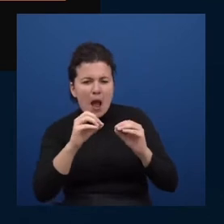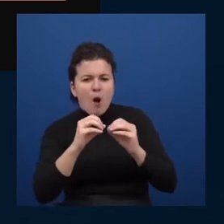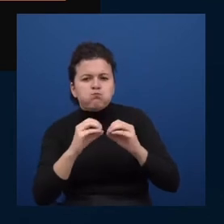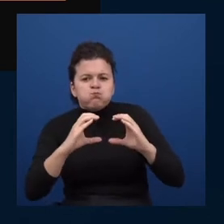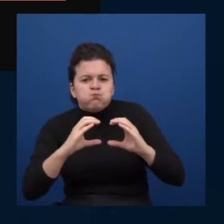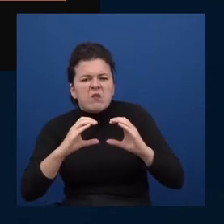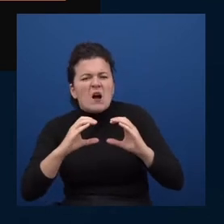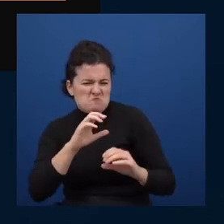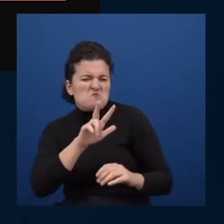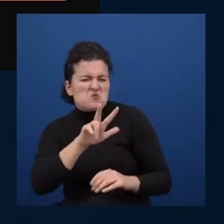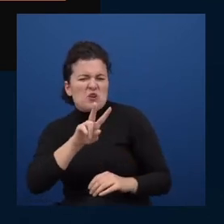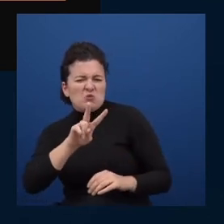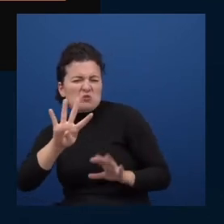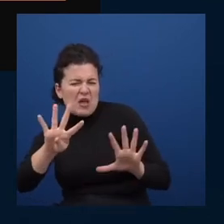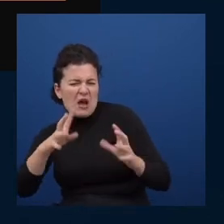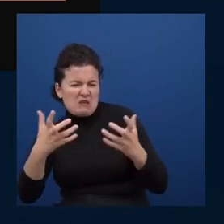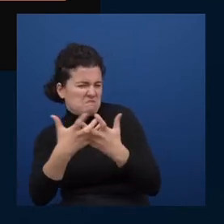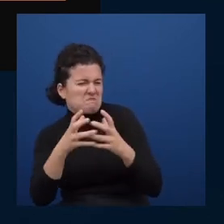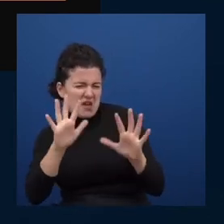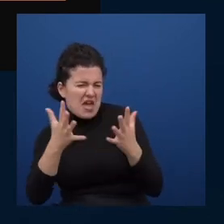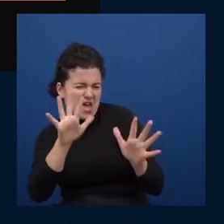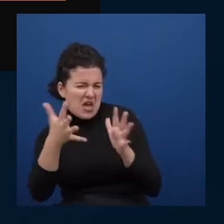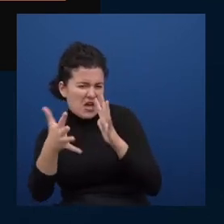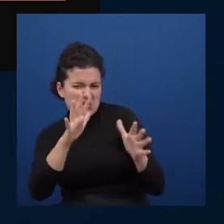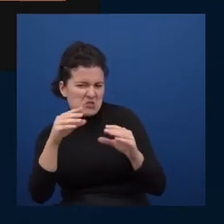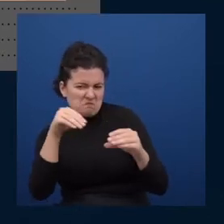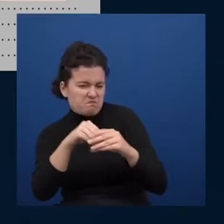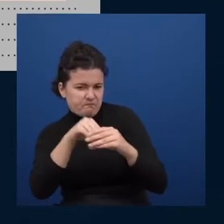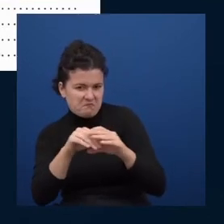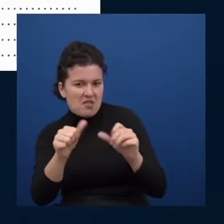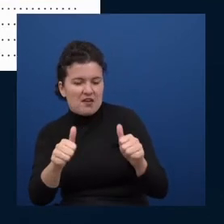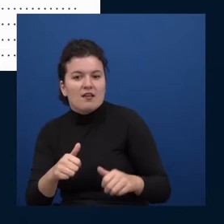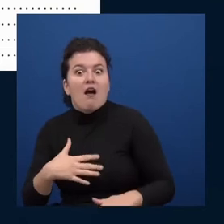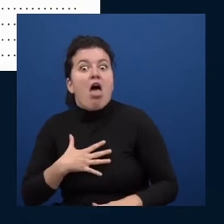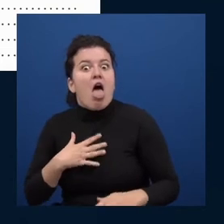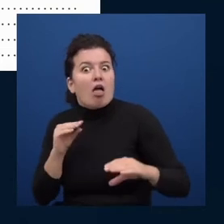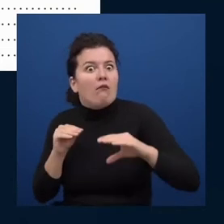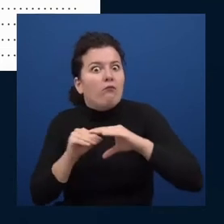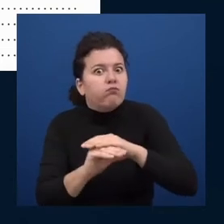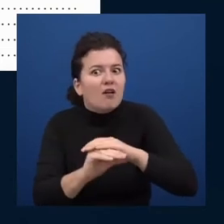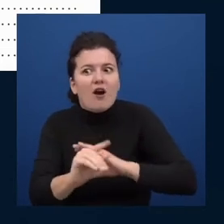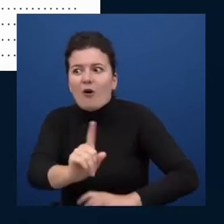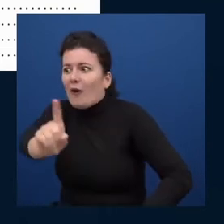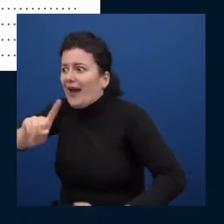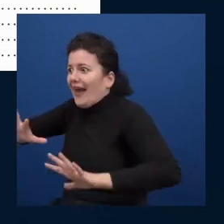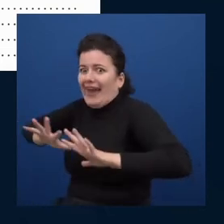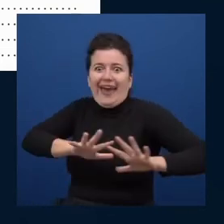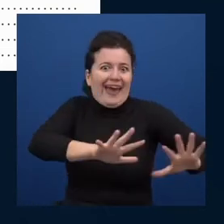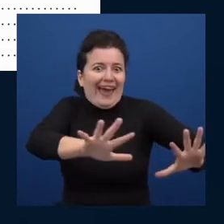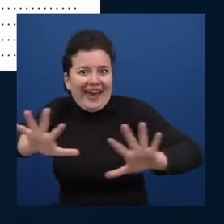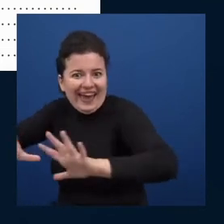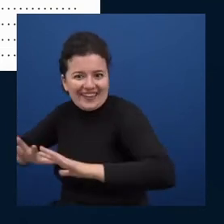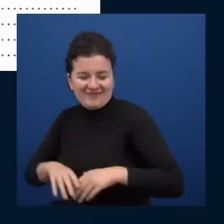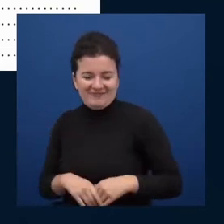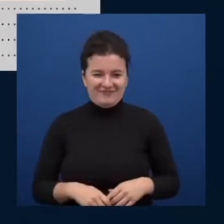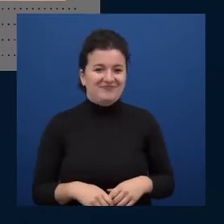a uh of a podcast about 300 megabytes where is the file scott it's so sad